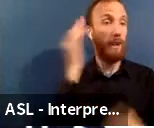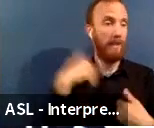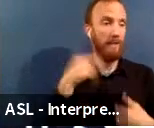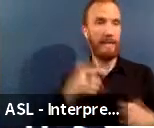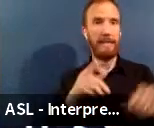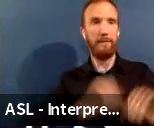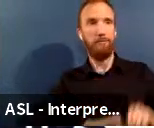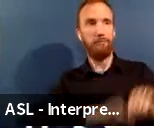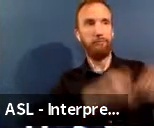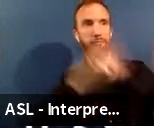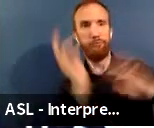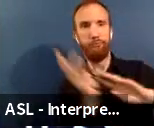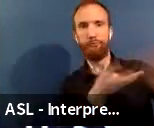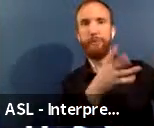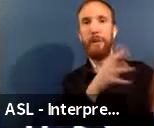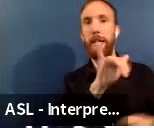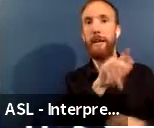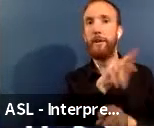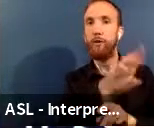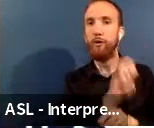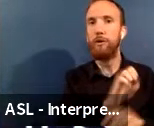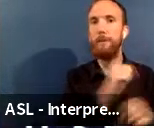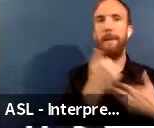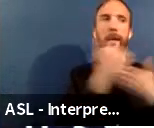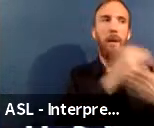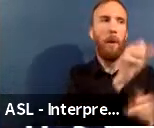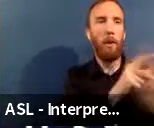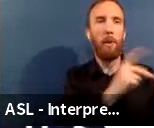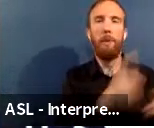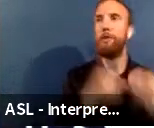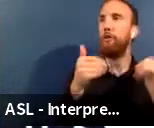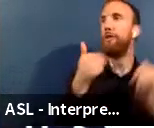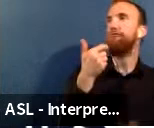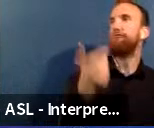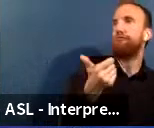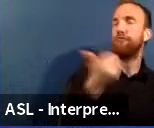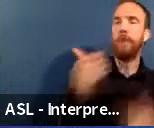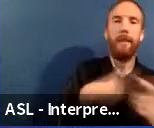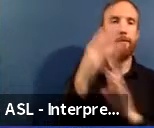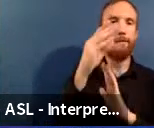weigh in and to see it and then to complete the survey so that everybody's informed.